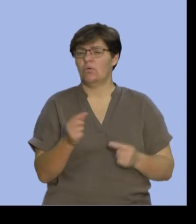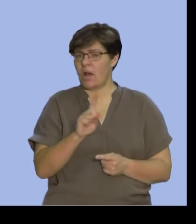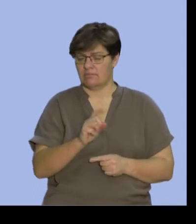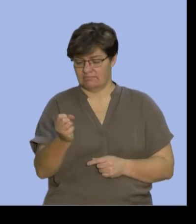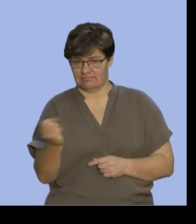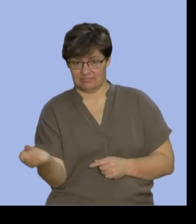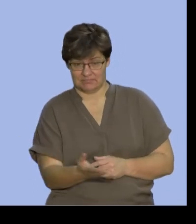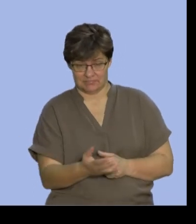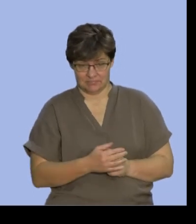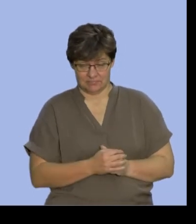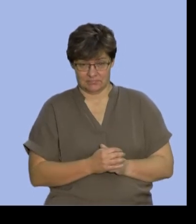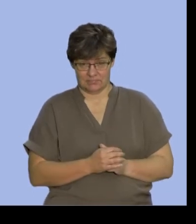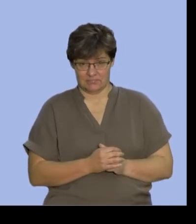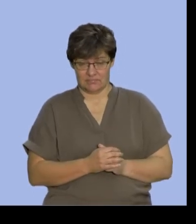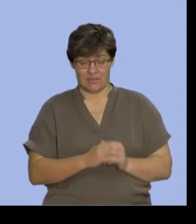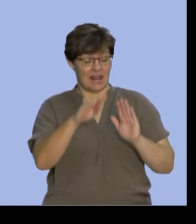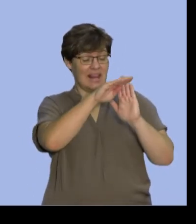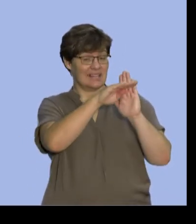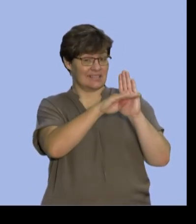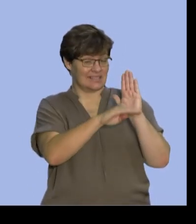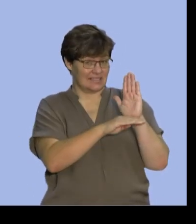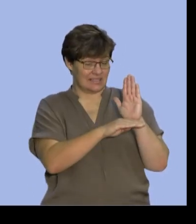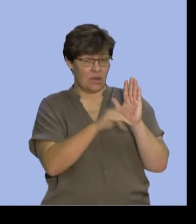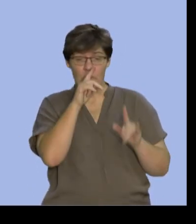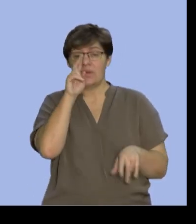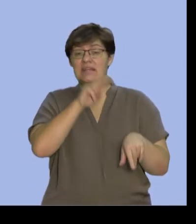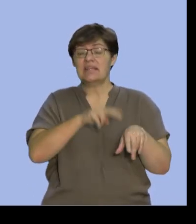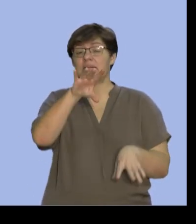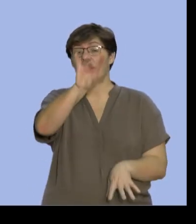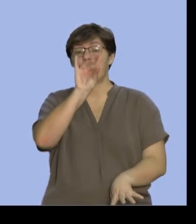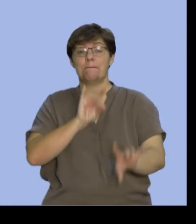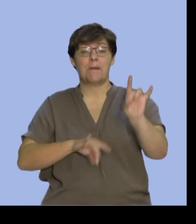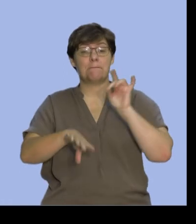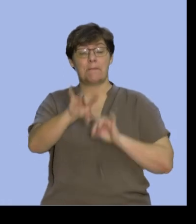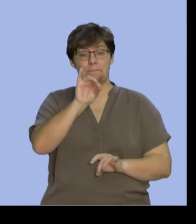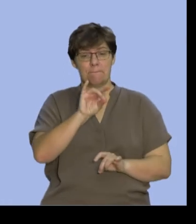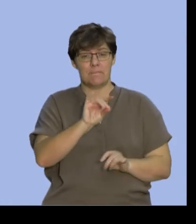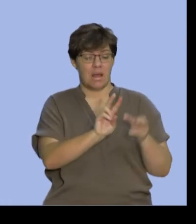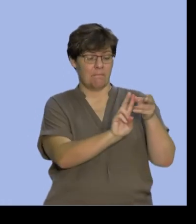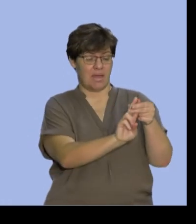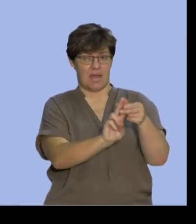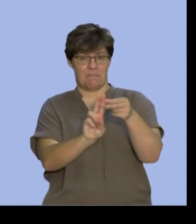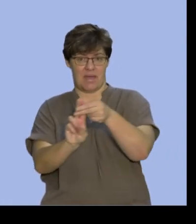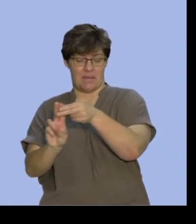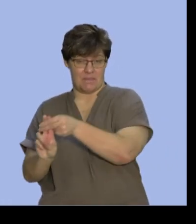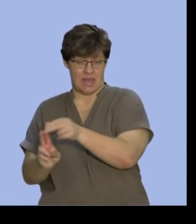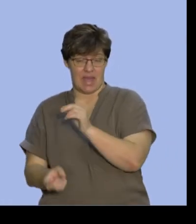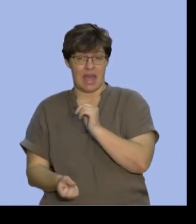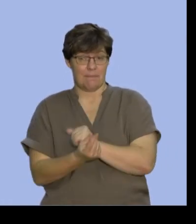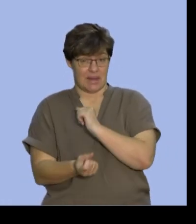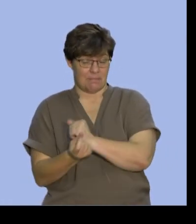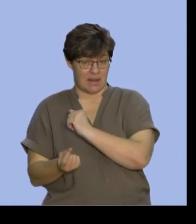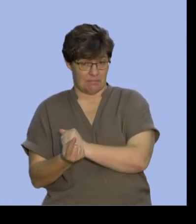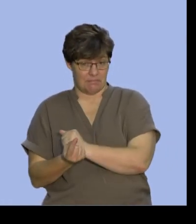a dice and from this list we need to select a pair of events that are going to be